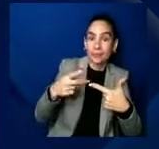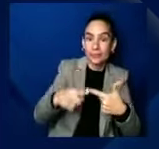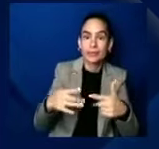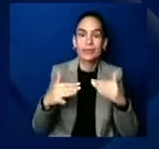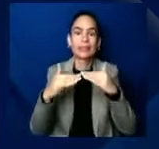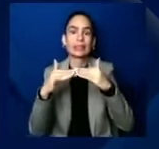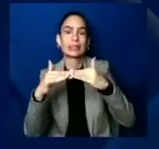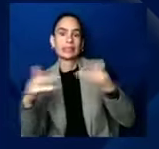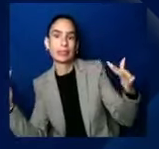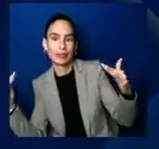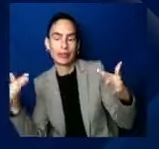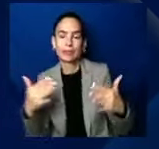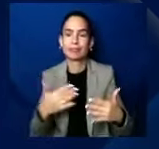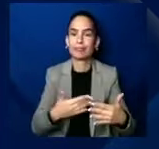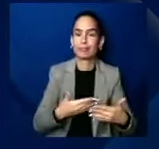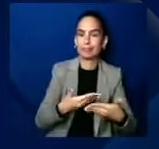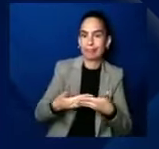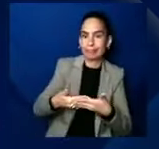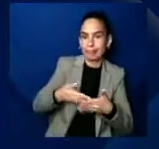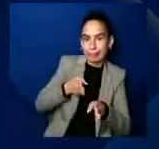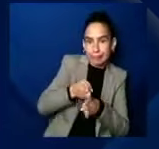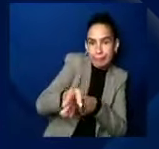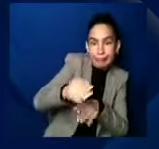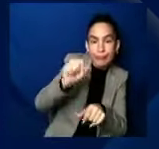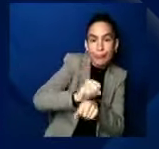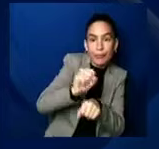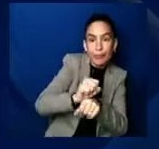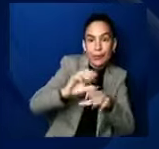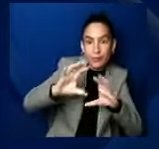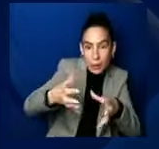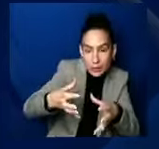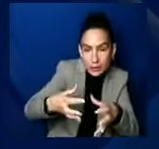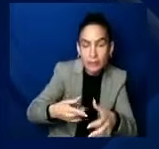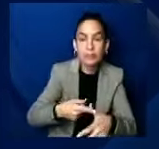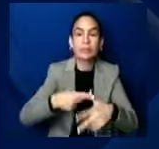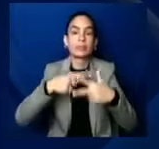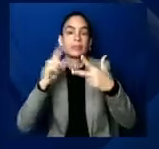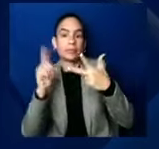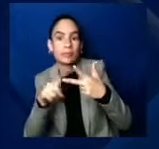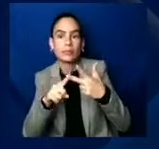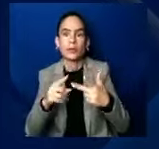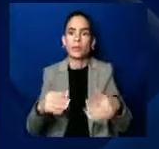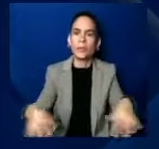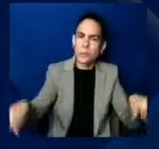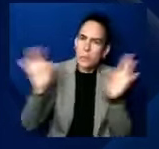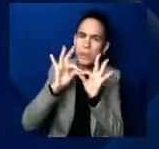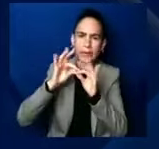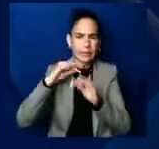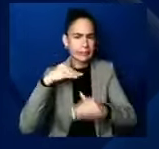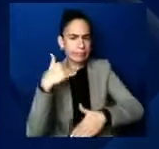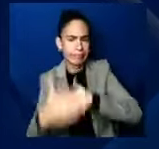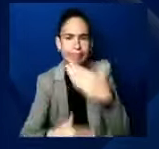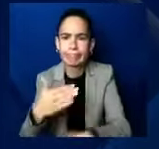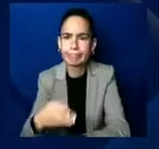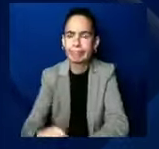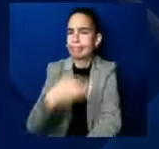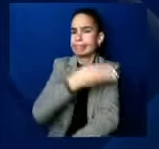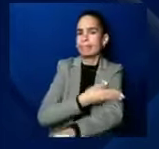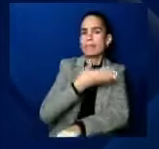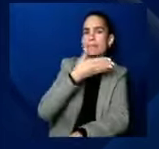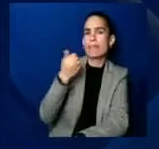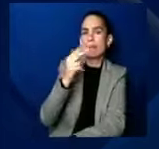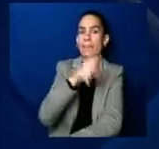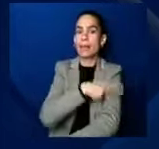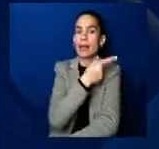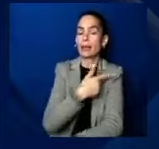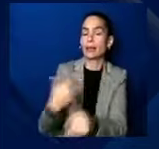Um, and then we're going to take very, very critical steps towards better patient accountability and transparency by providing what we're going to